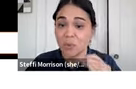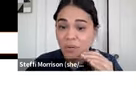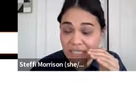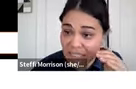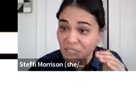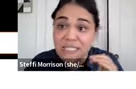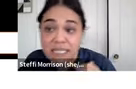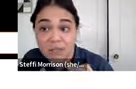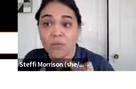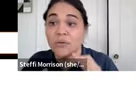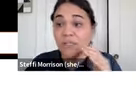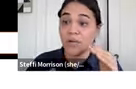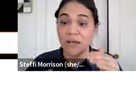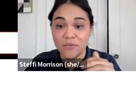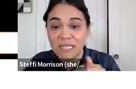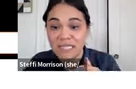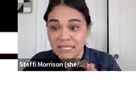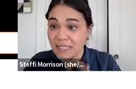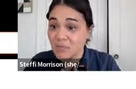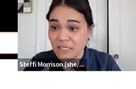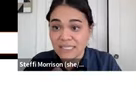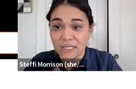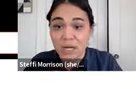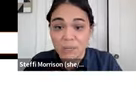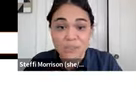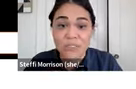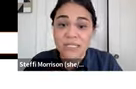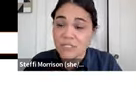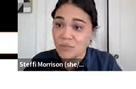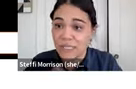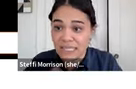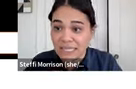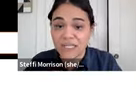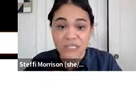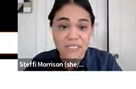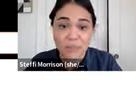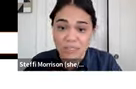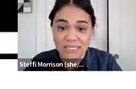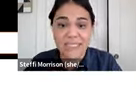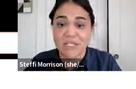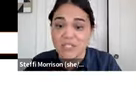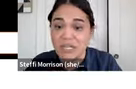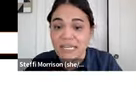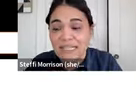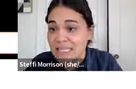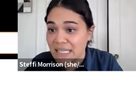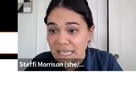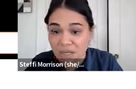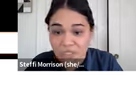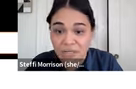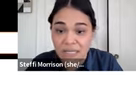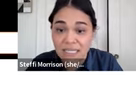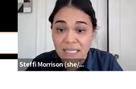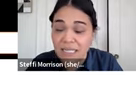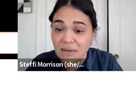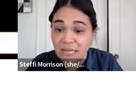they place on organizations in the role in recovery. This really is an opportunity to engage and support the sector as a key